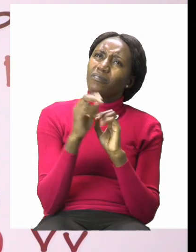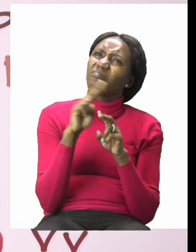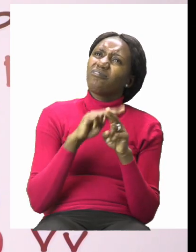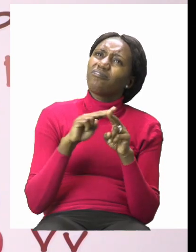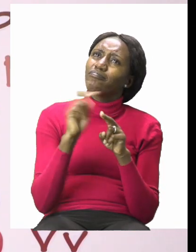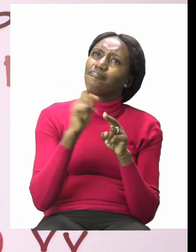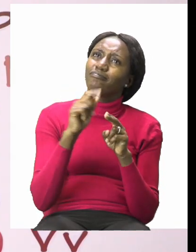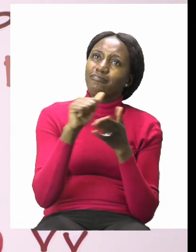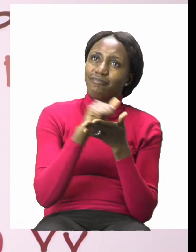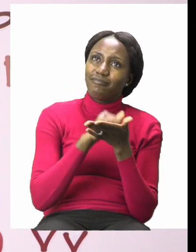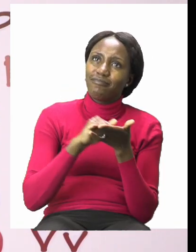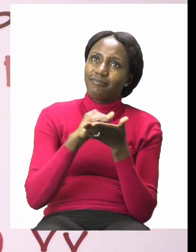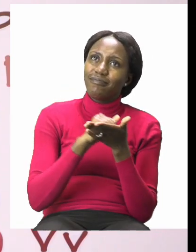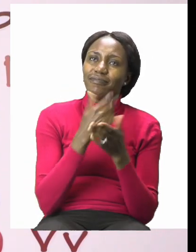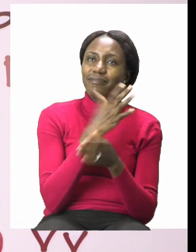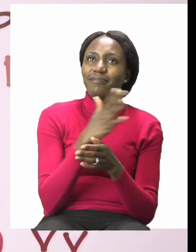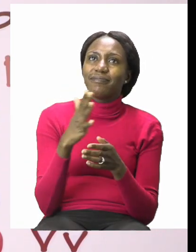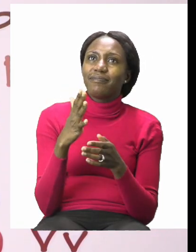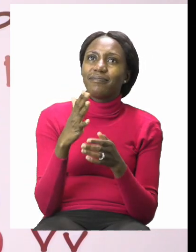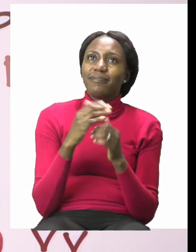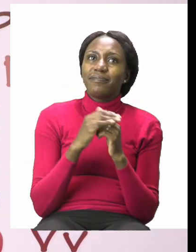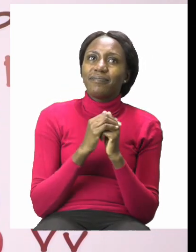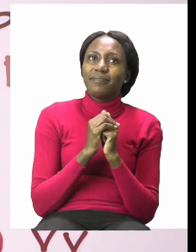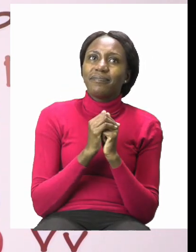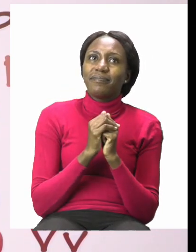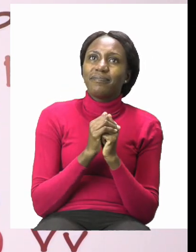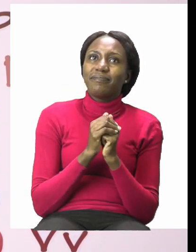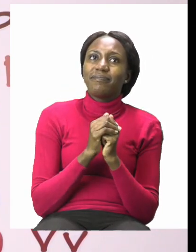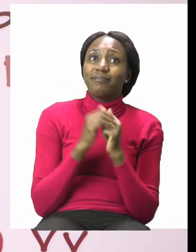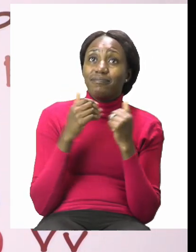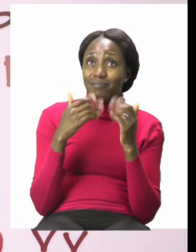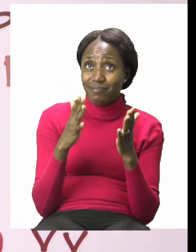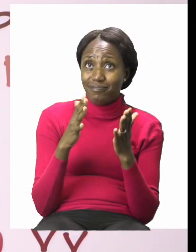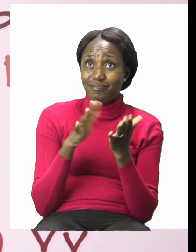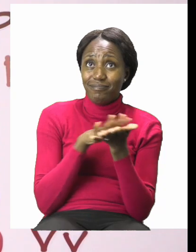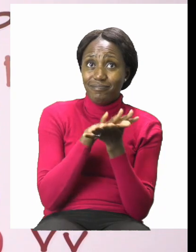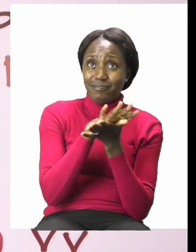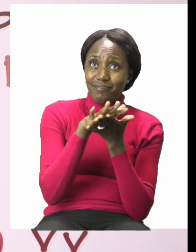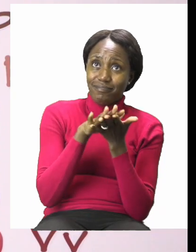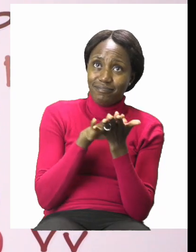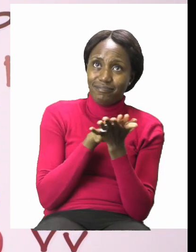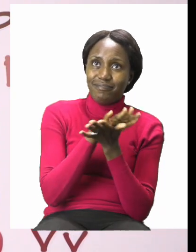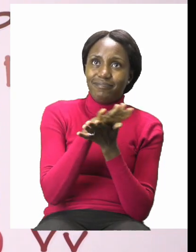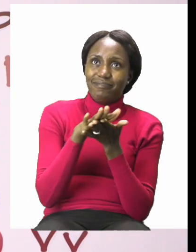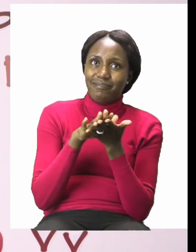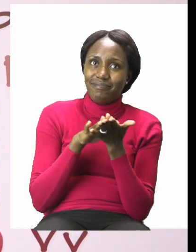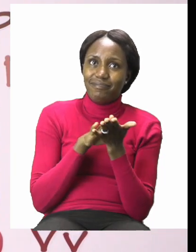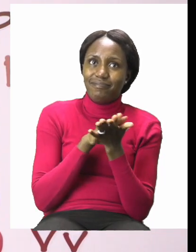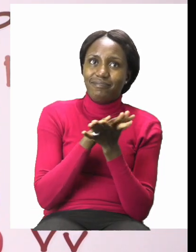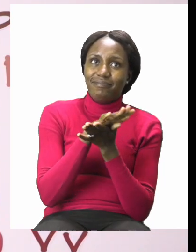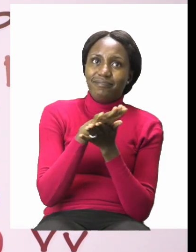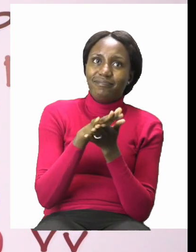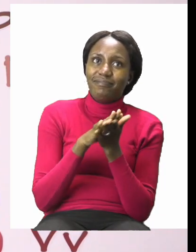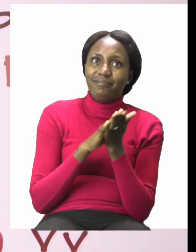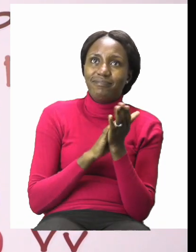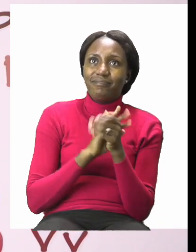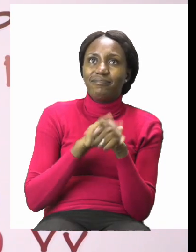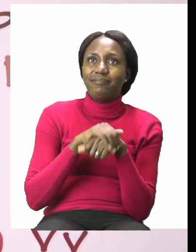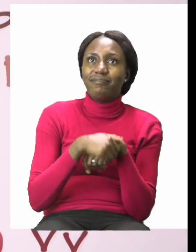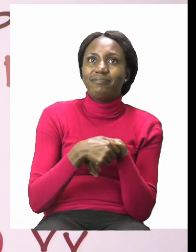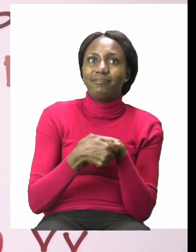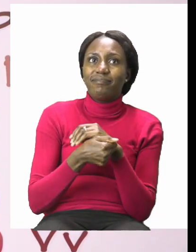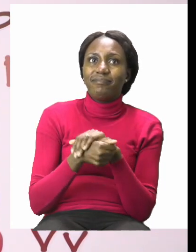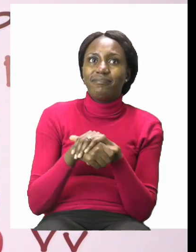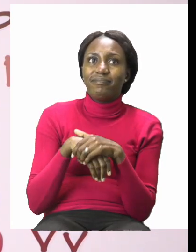can use soap and water. I would like you to rub inside. Very good. Round